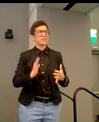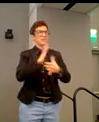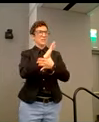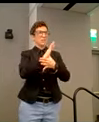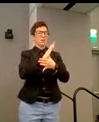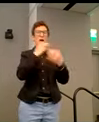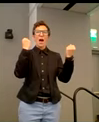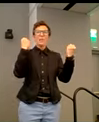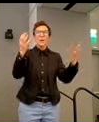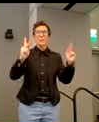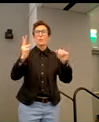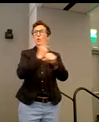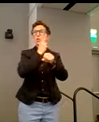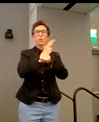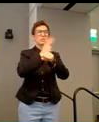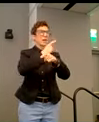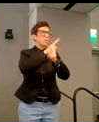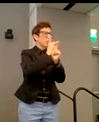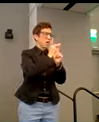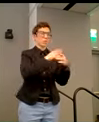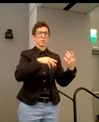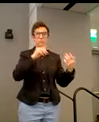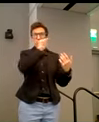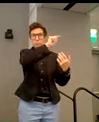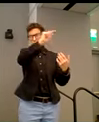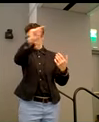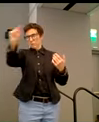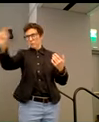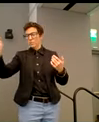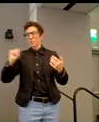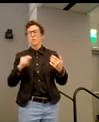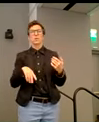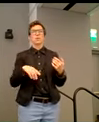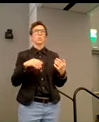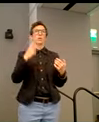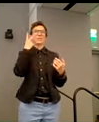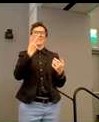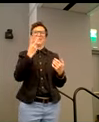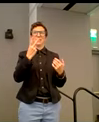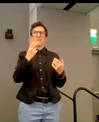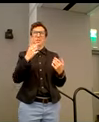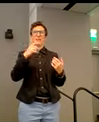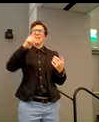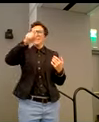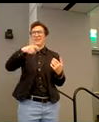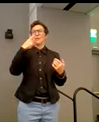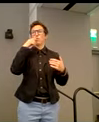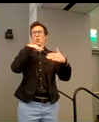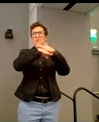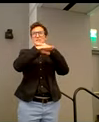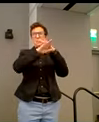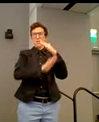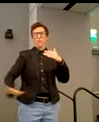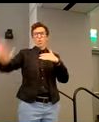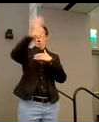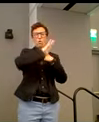product, educators, and structural designers, uh, supporting. Uh, we've seen an increased awareness for accessibility across the board and folks